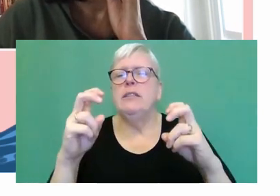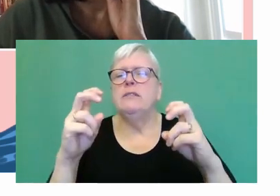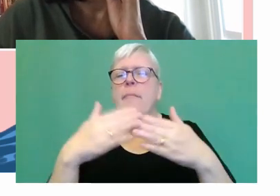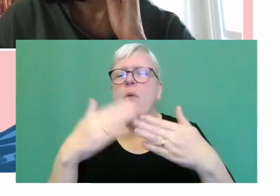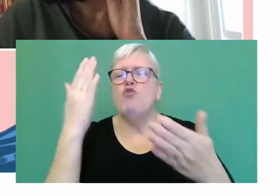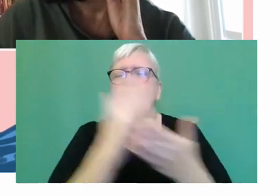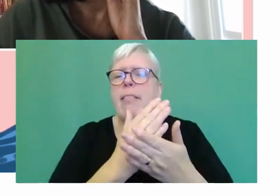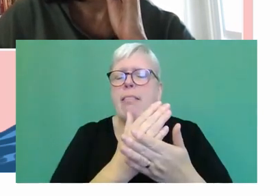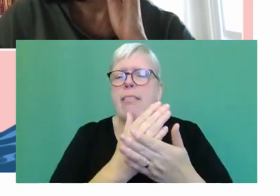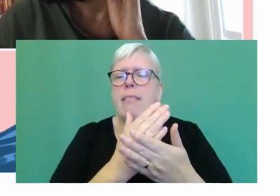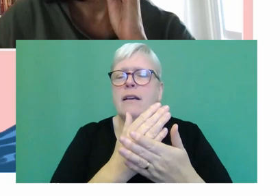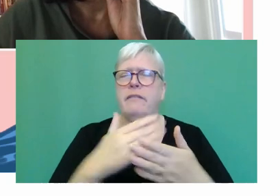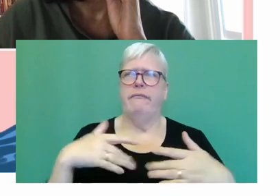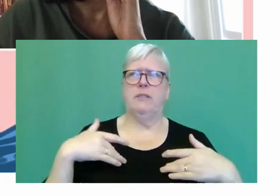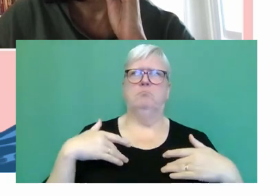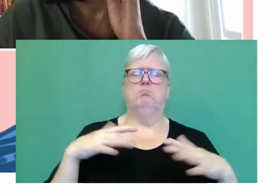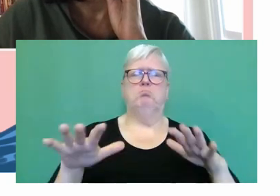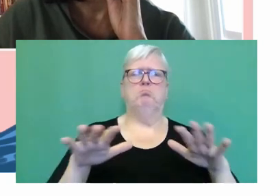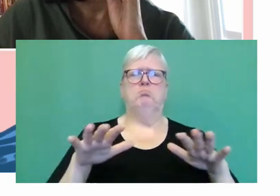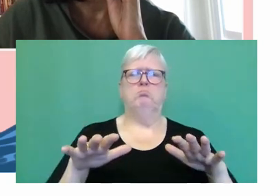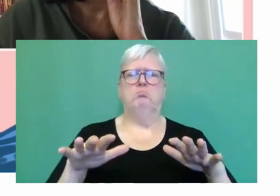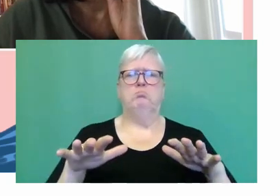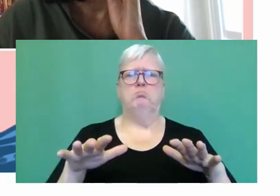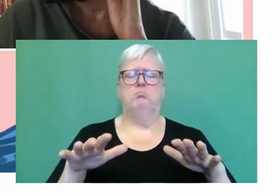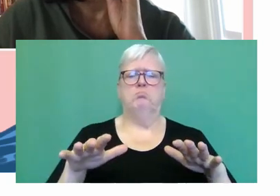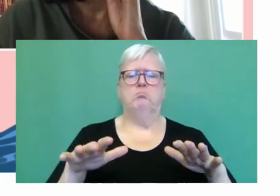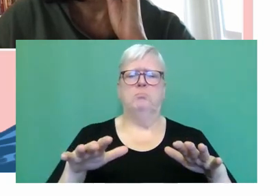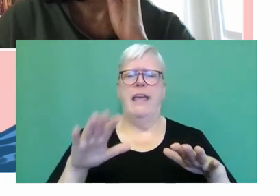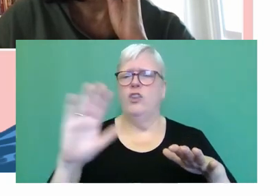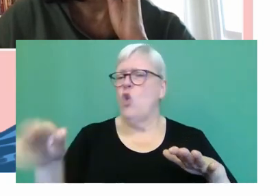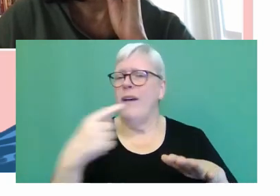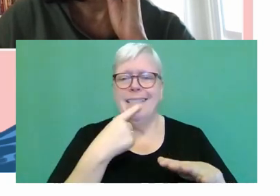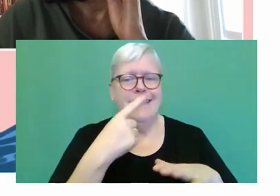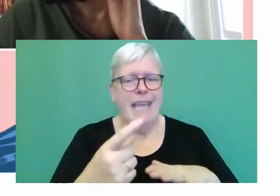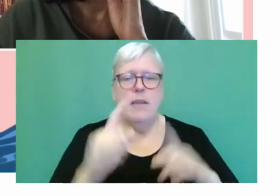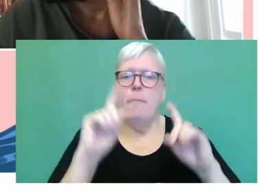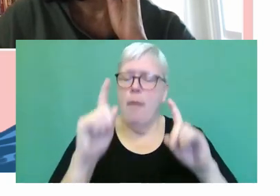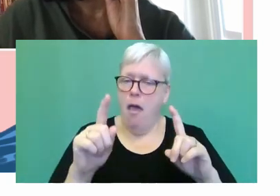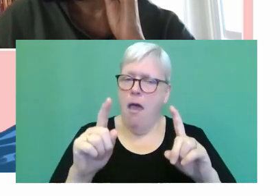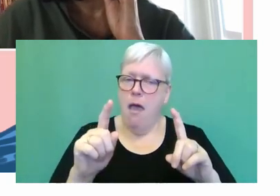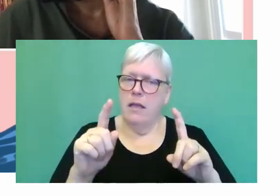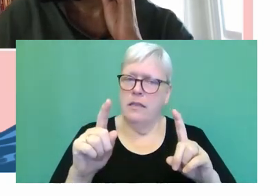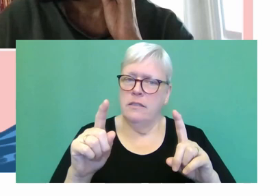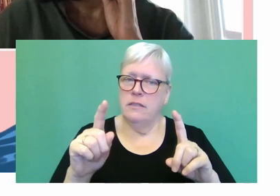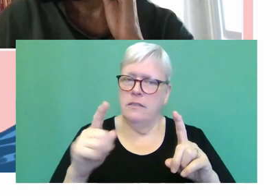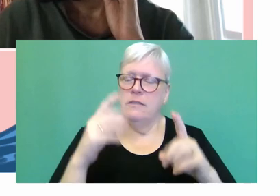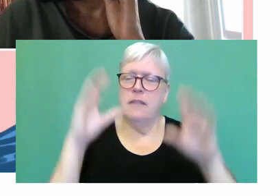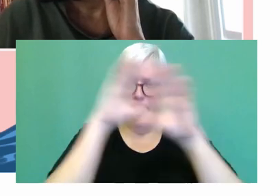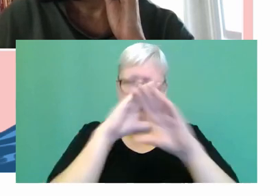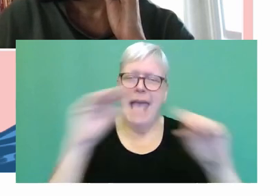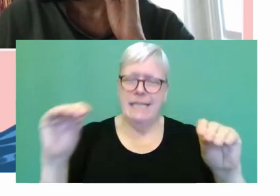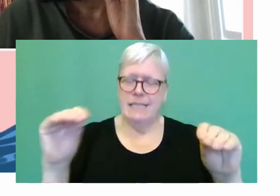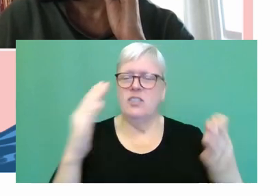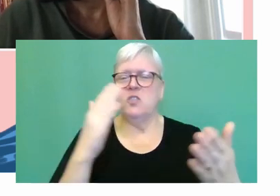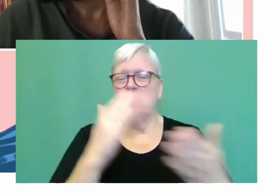unsaid. But the message I took from that was that, you know,